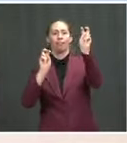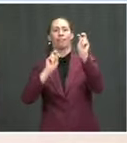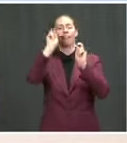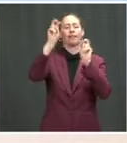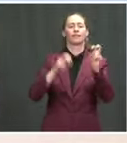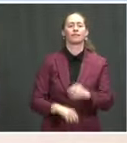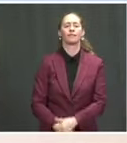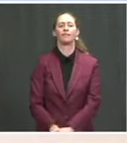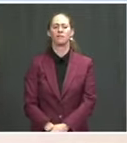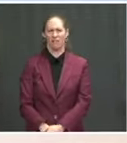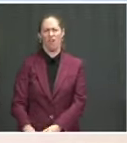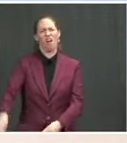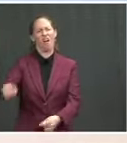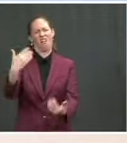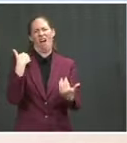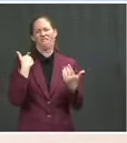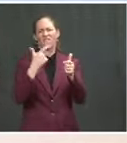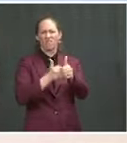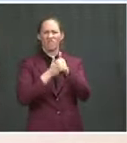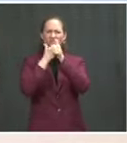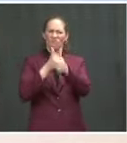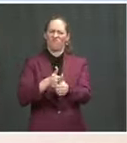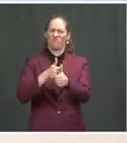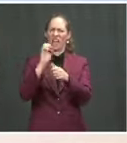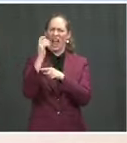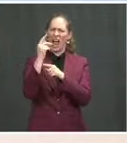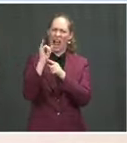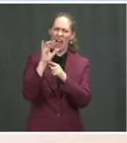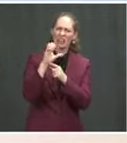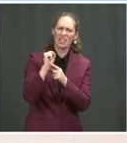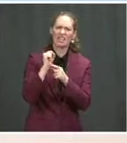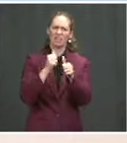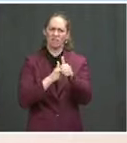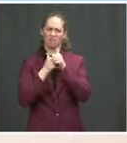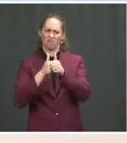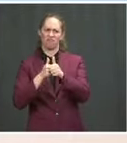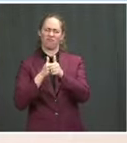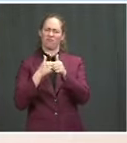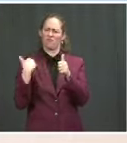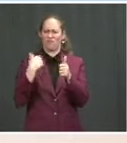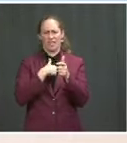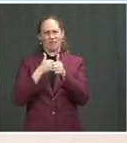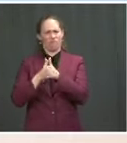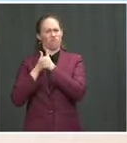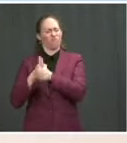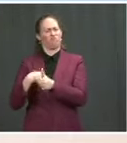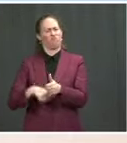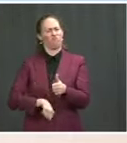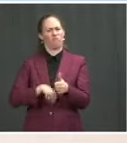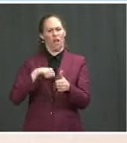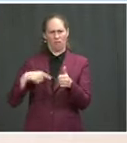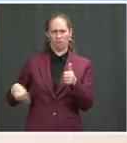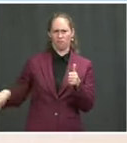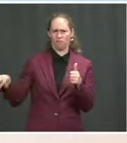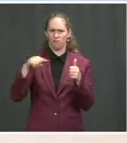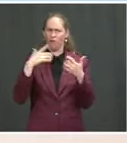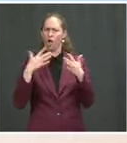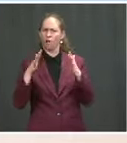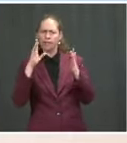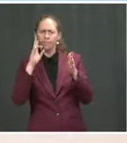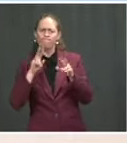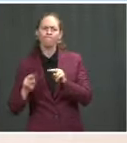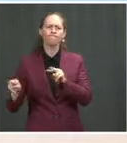A number of ethics officials have conveyed that, and we're proud of that. We have also staffed up at an unprecedented pace,